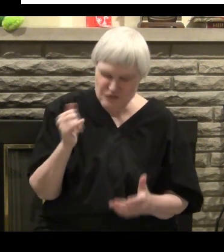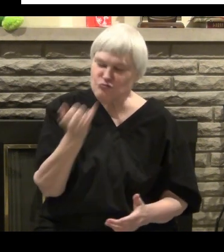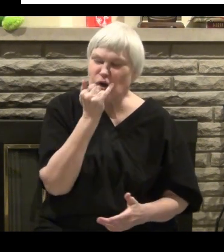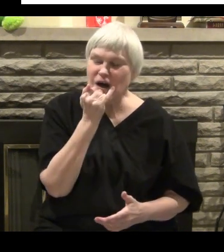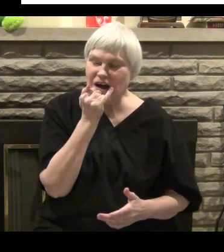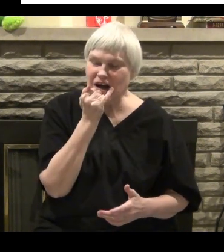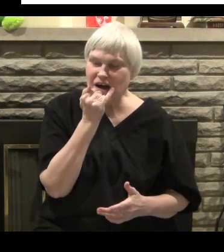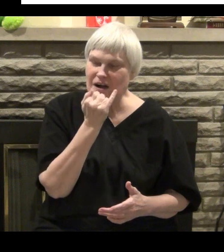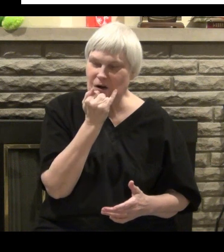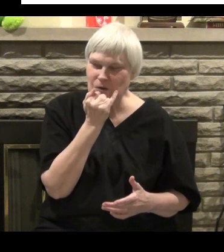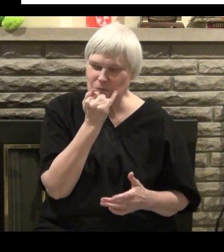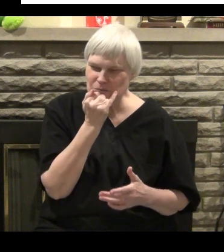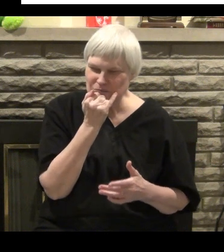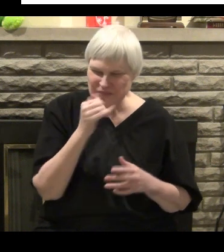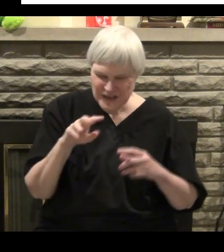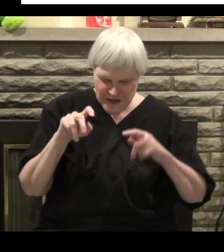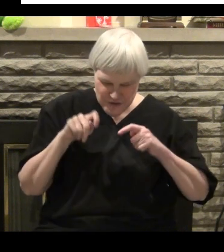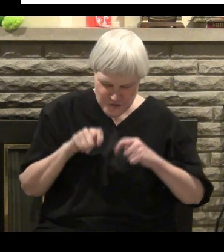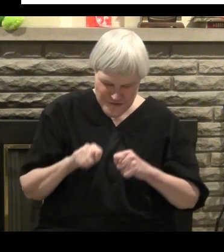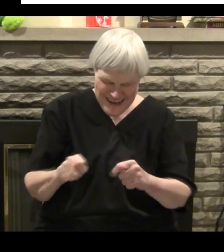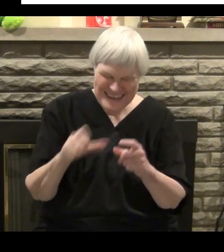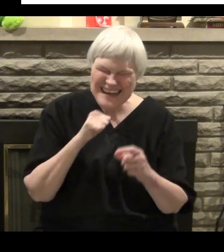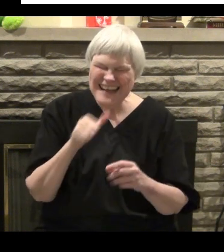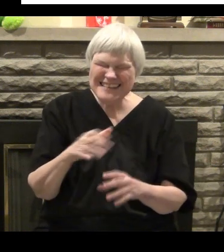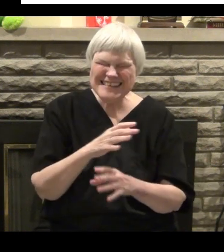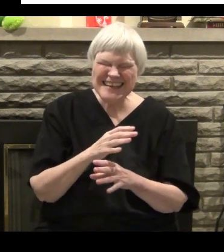here. That's baloney.